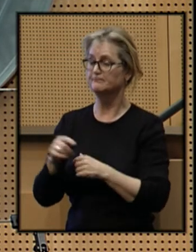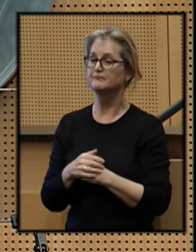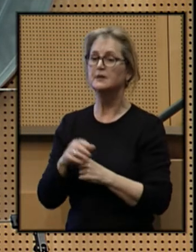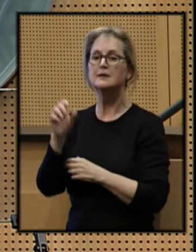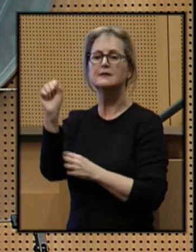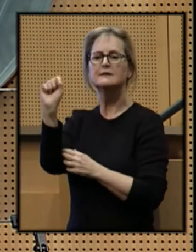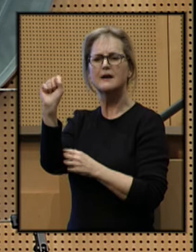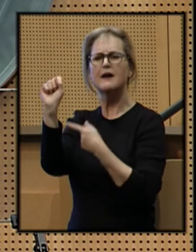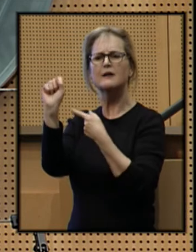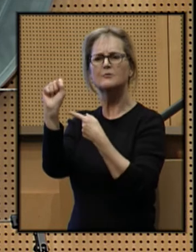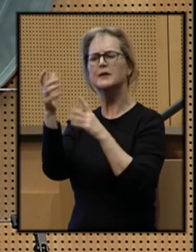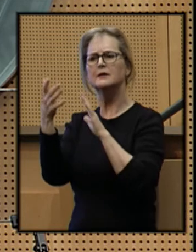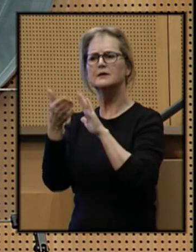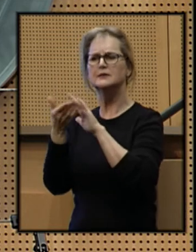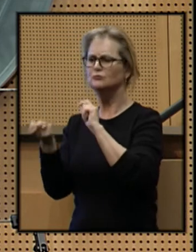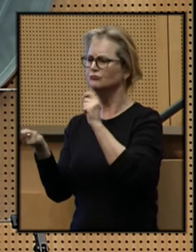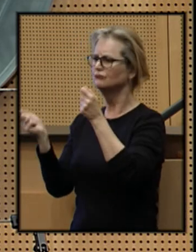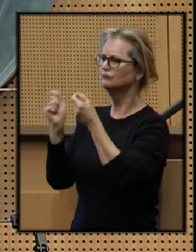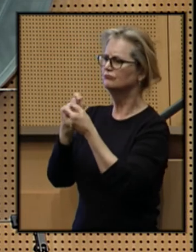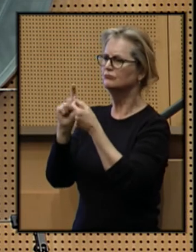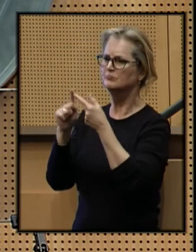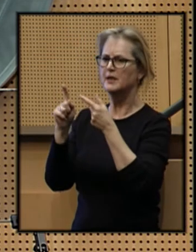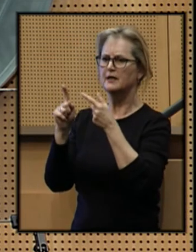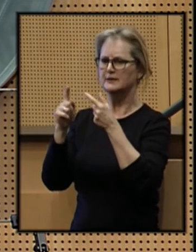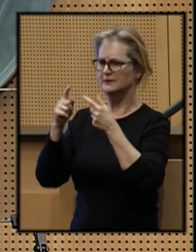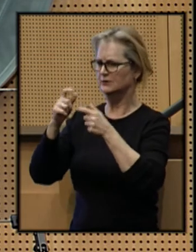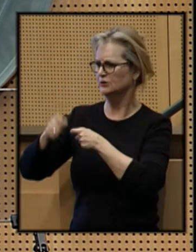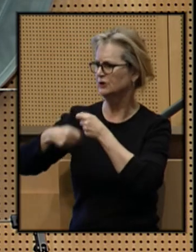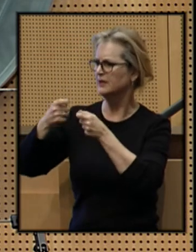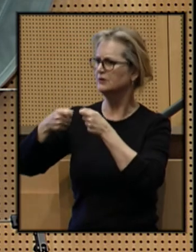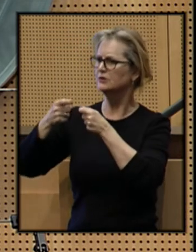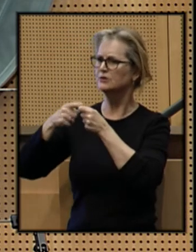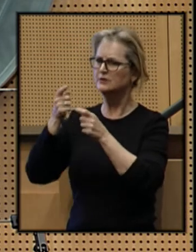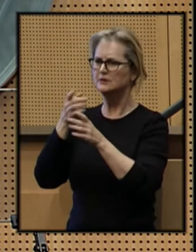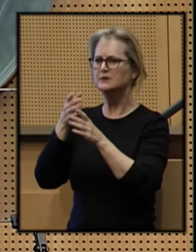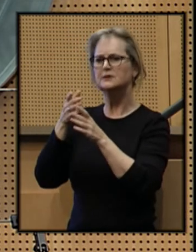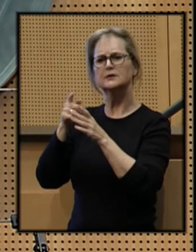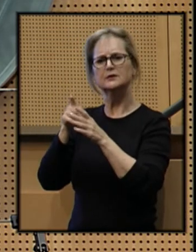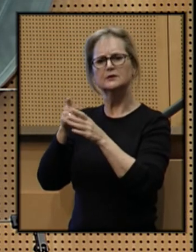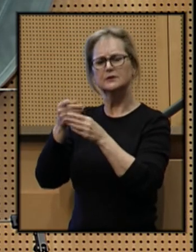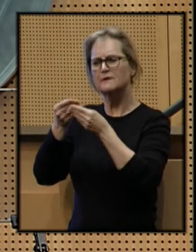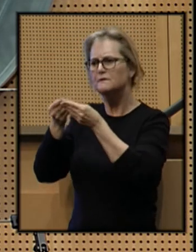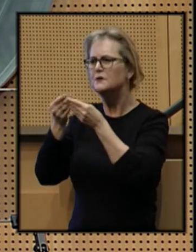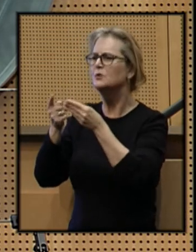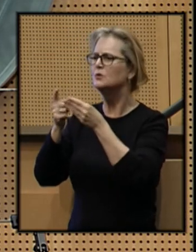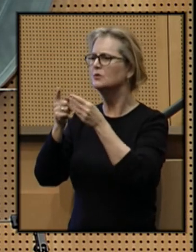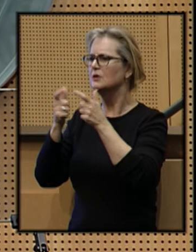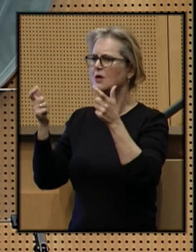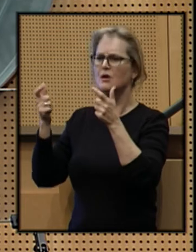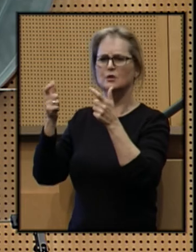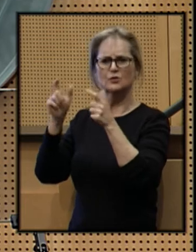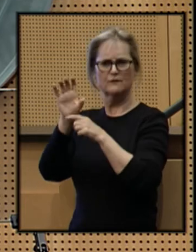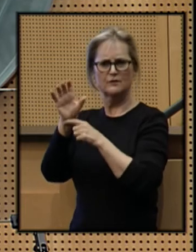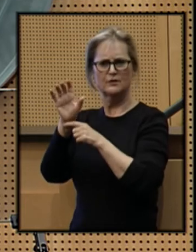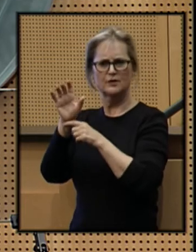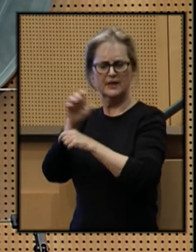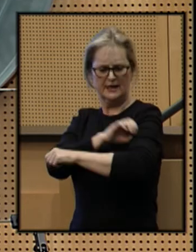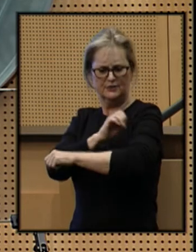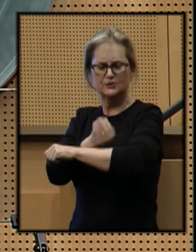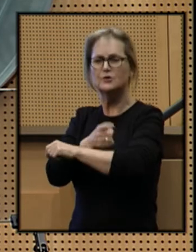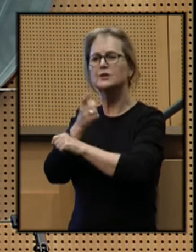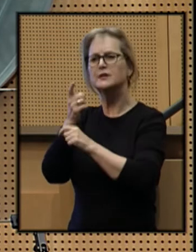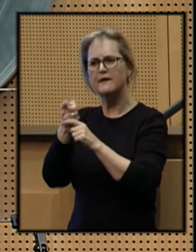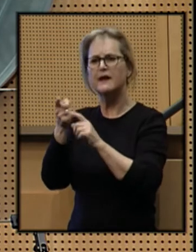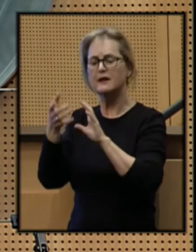Seattle is being transformed by an engine of change fueled by the same large and disruptive forces that are